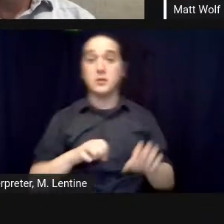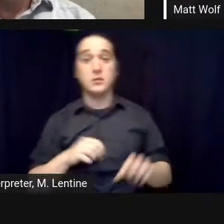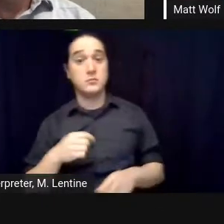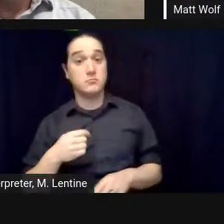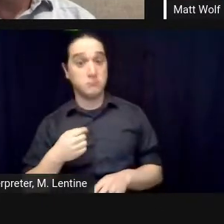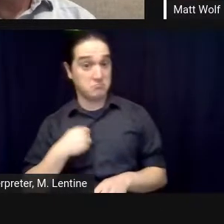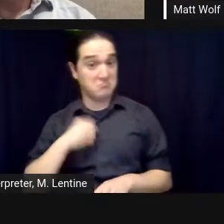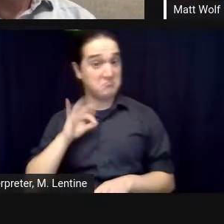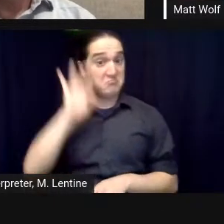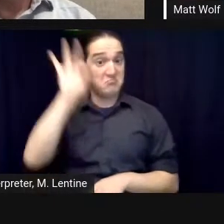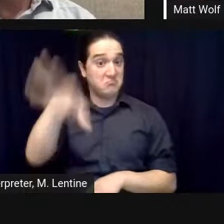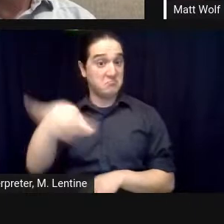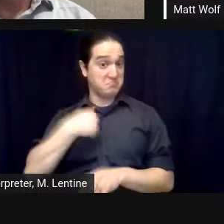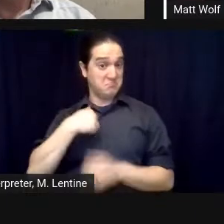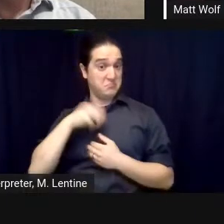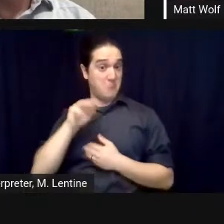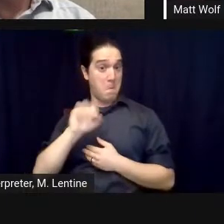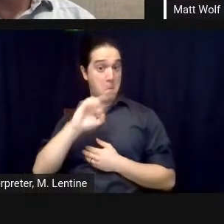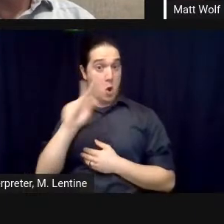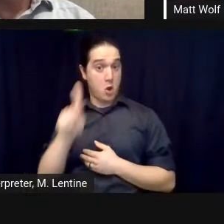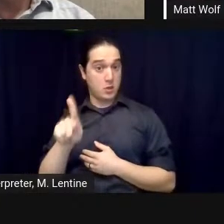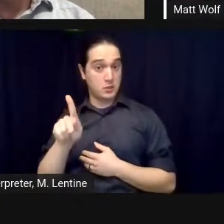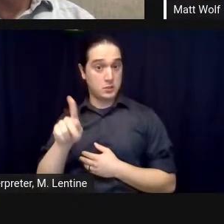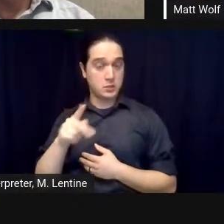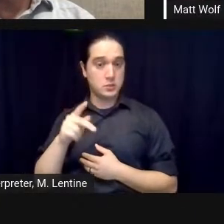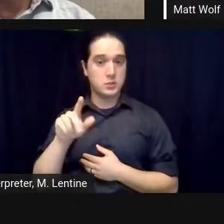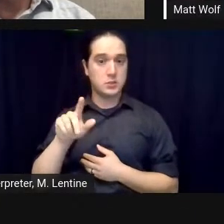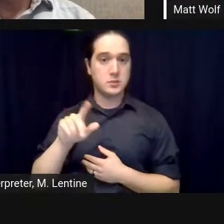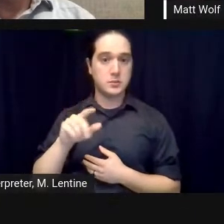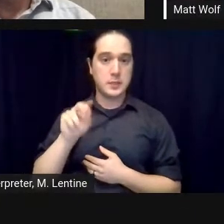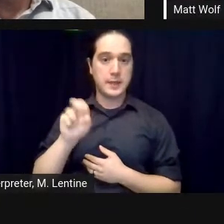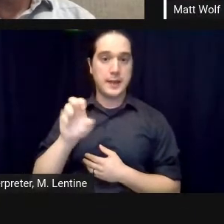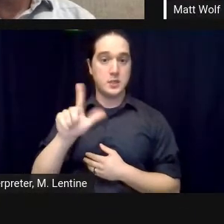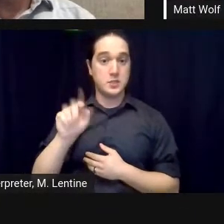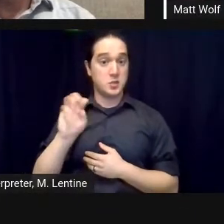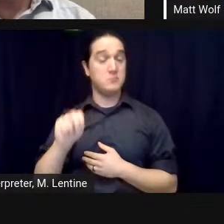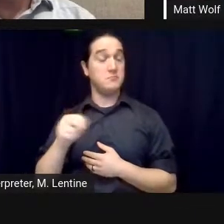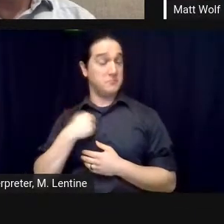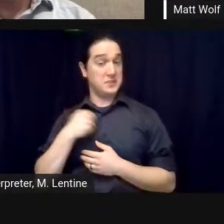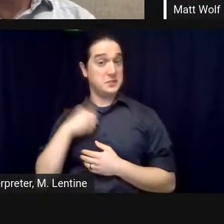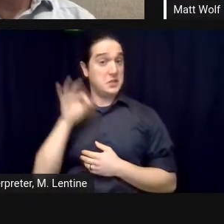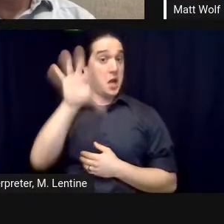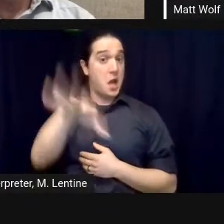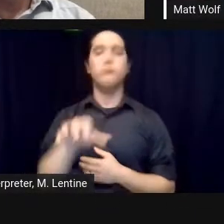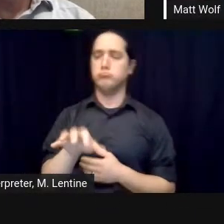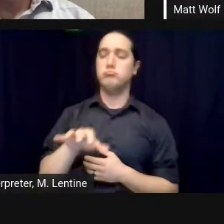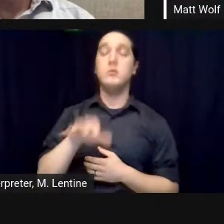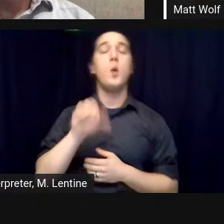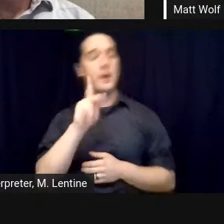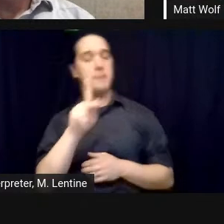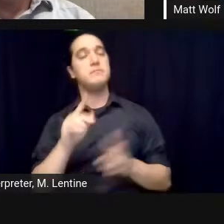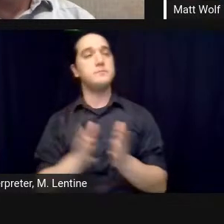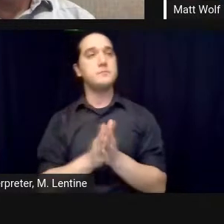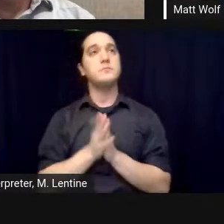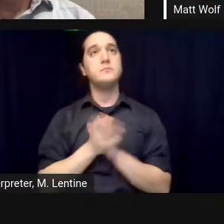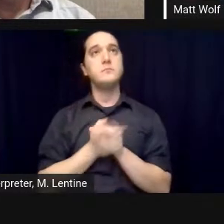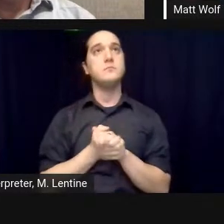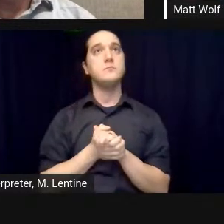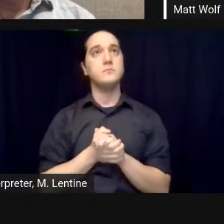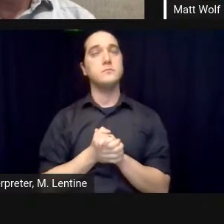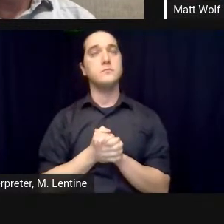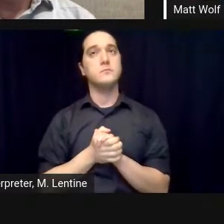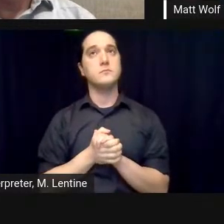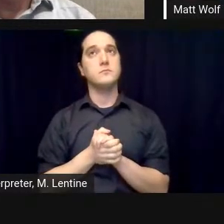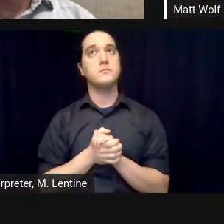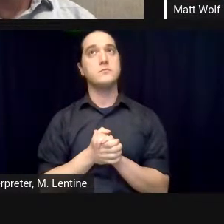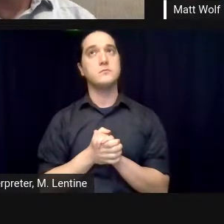we were totally unprepared i think the film captures that pretty well uh and we weren't